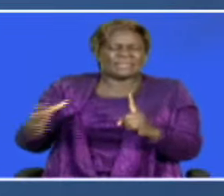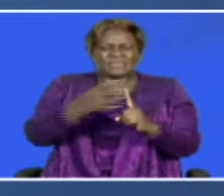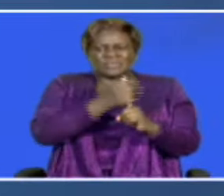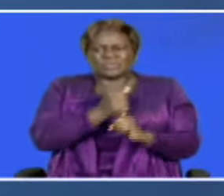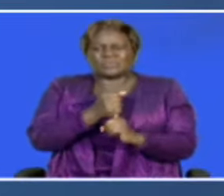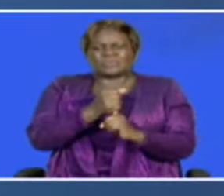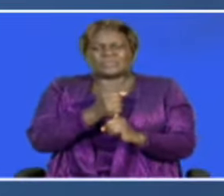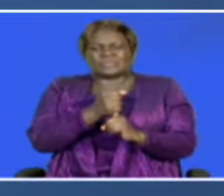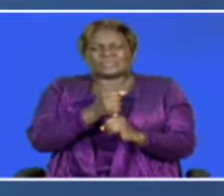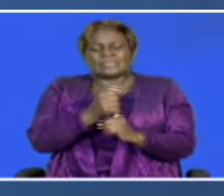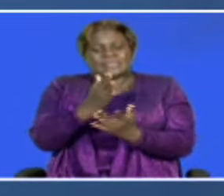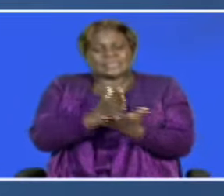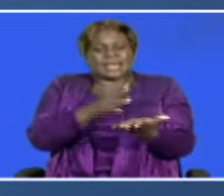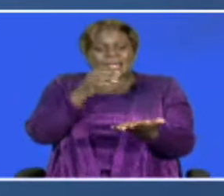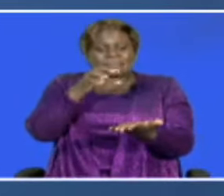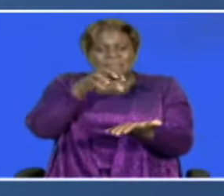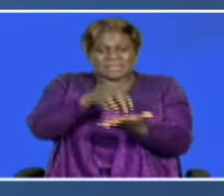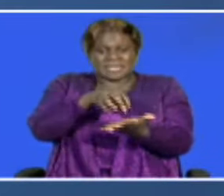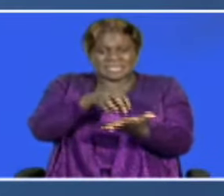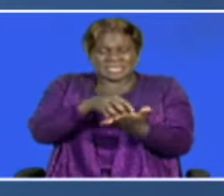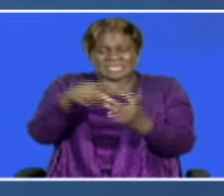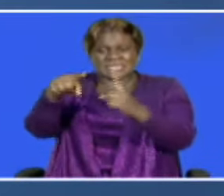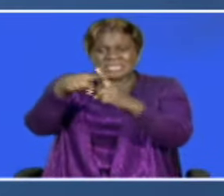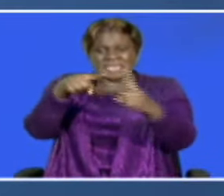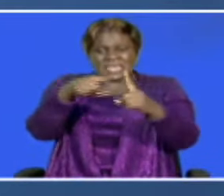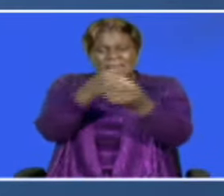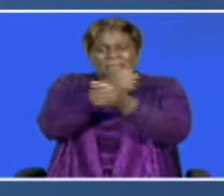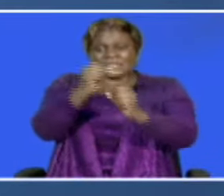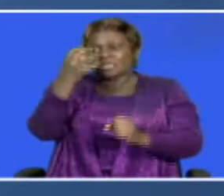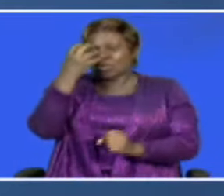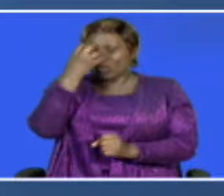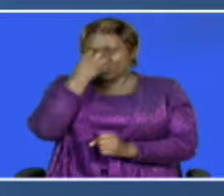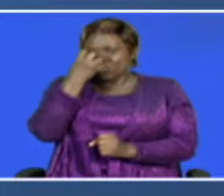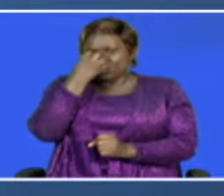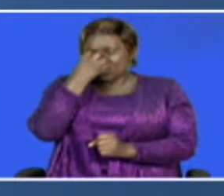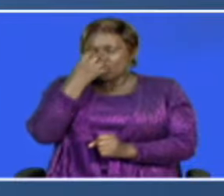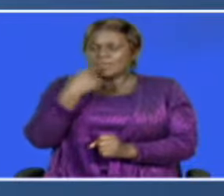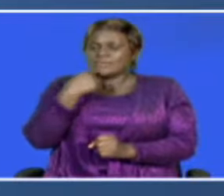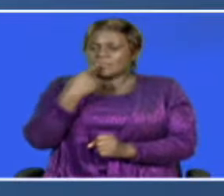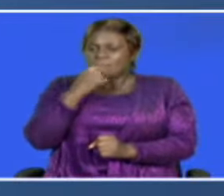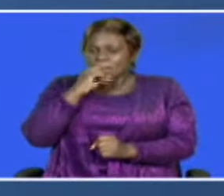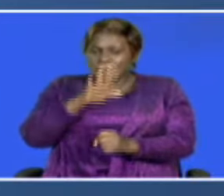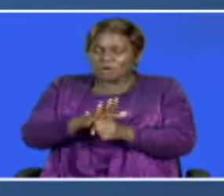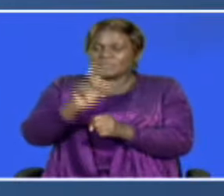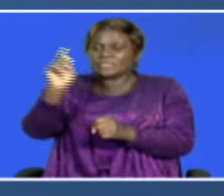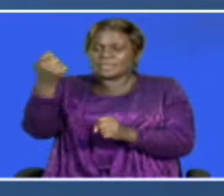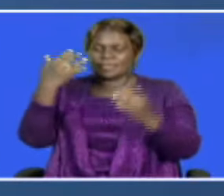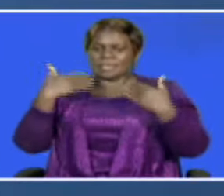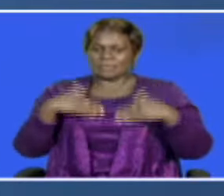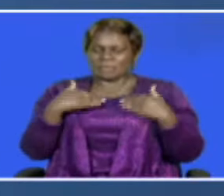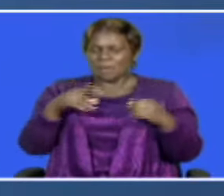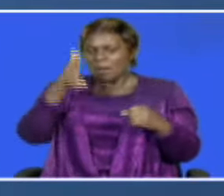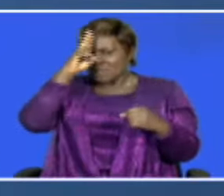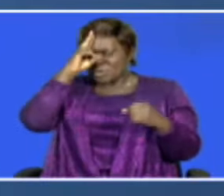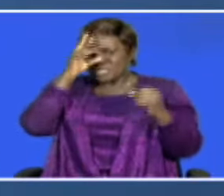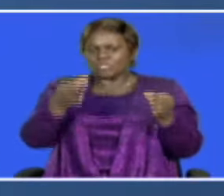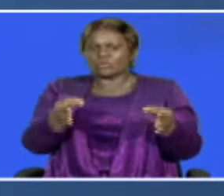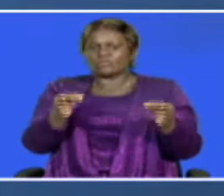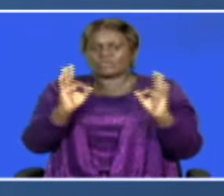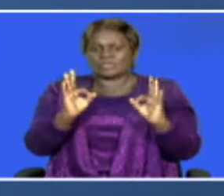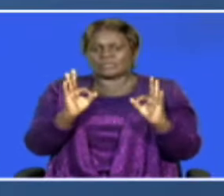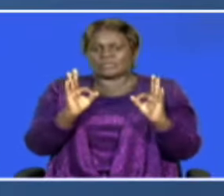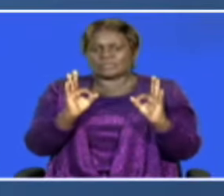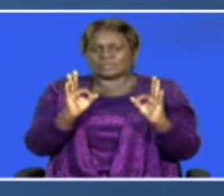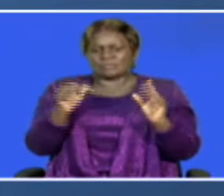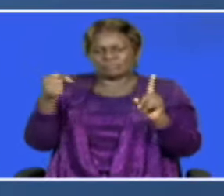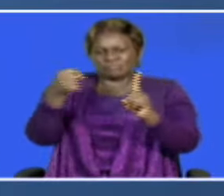and in some cases killings. President William Ruto has repeatedly assured Kenyans that police officers who meted